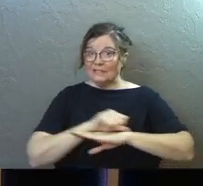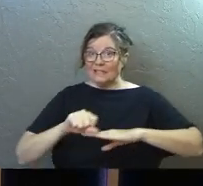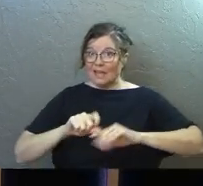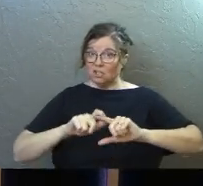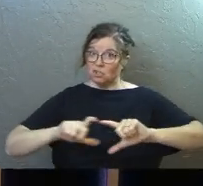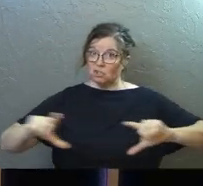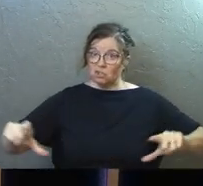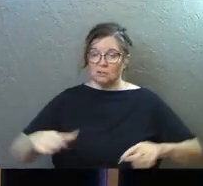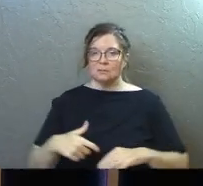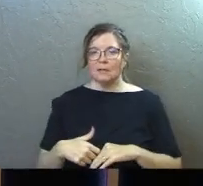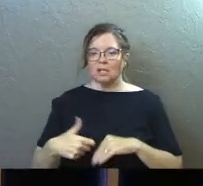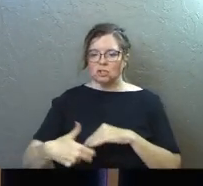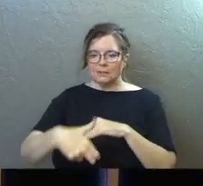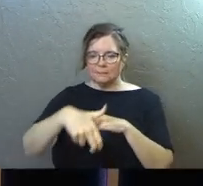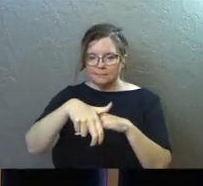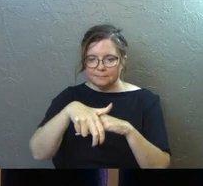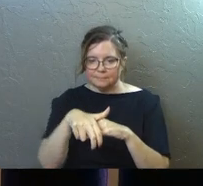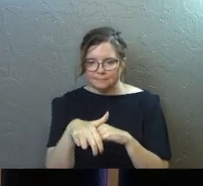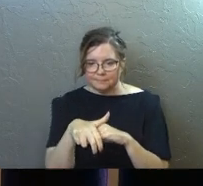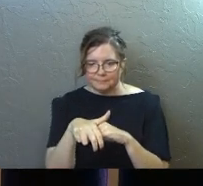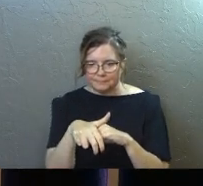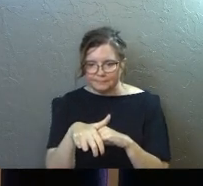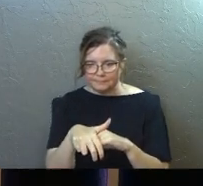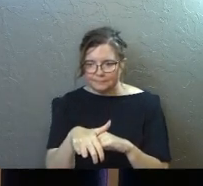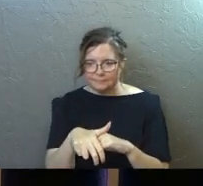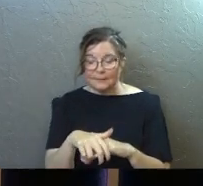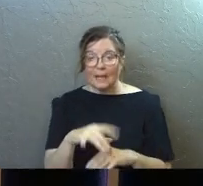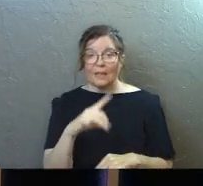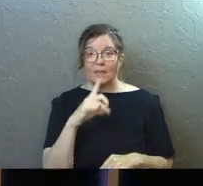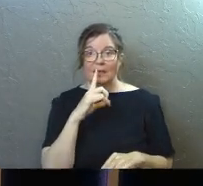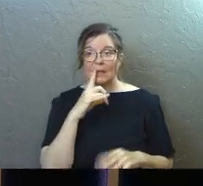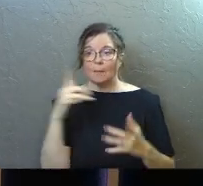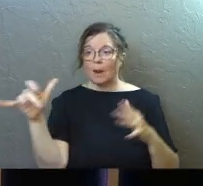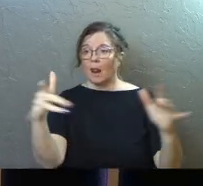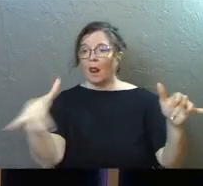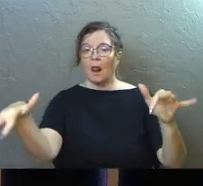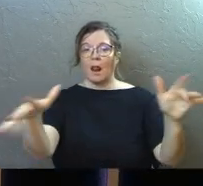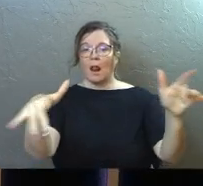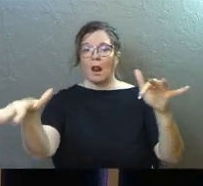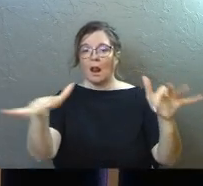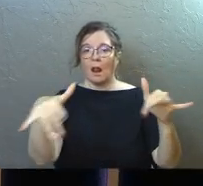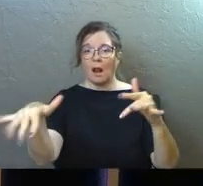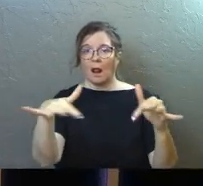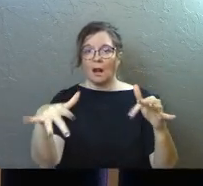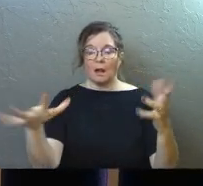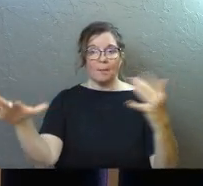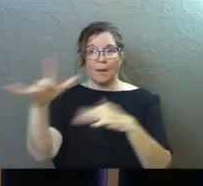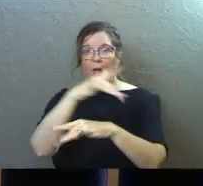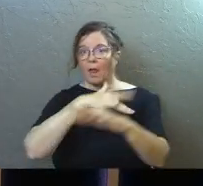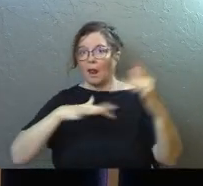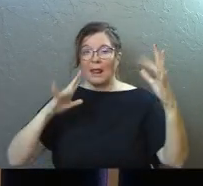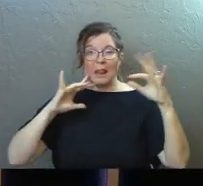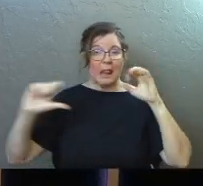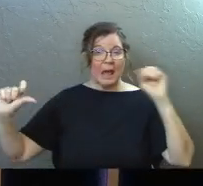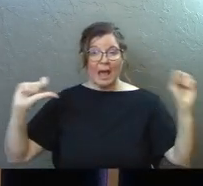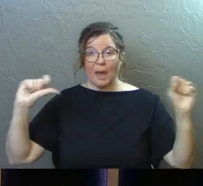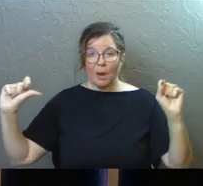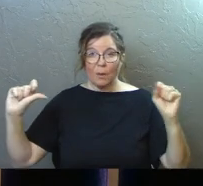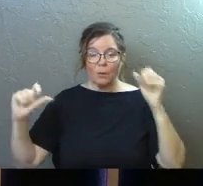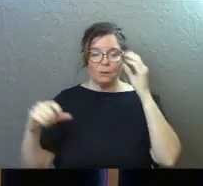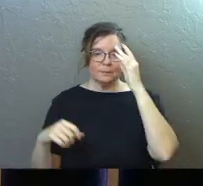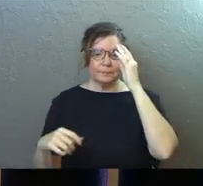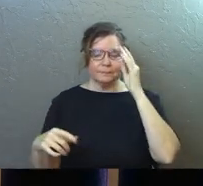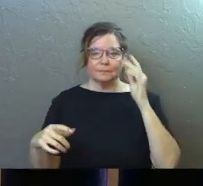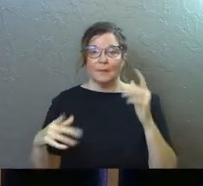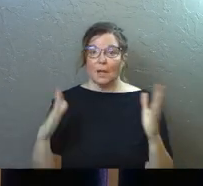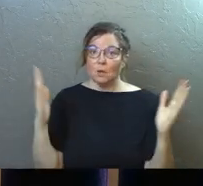like this. And she just got down and she sat on the edge of that stage. And the kids, all the elementary kids in the room were all being chaotic and loud. And, and,